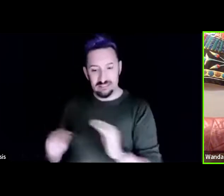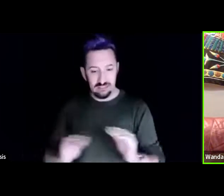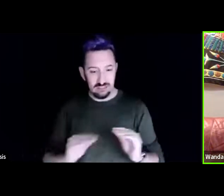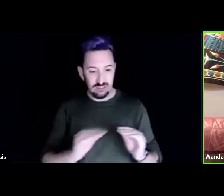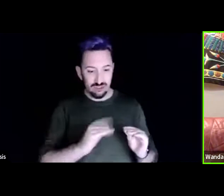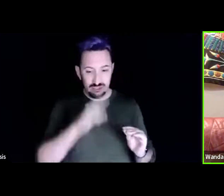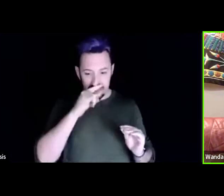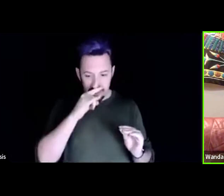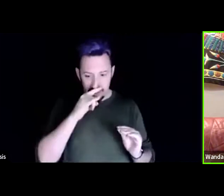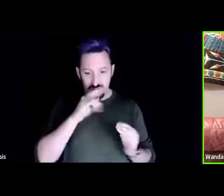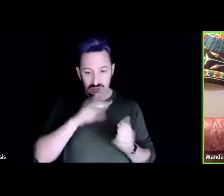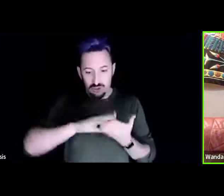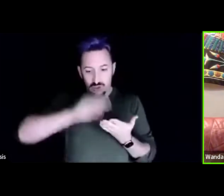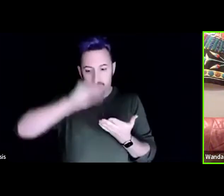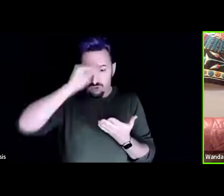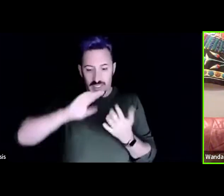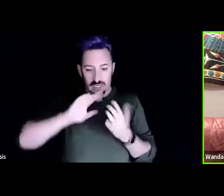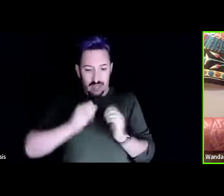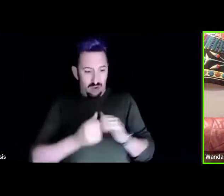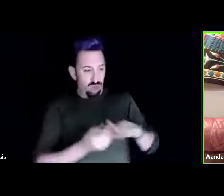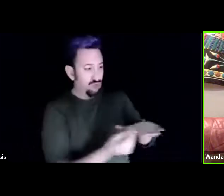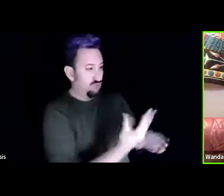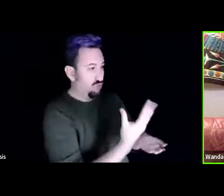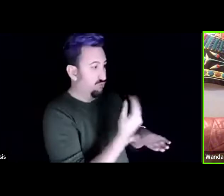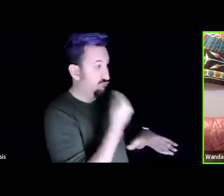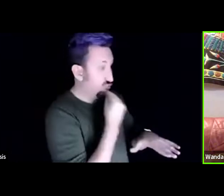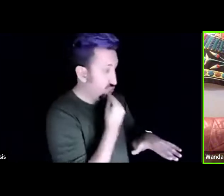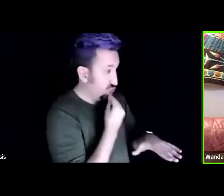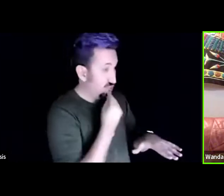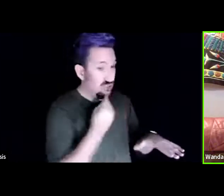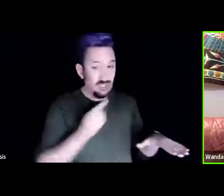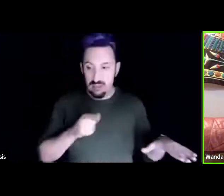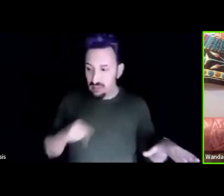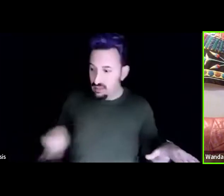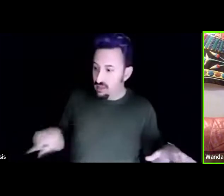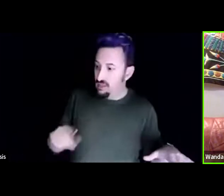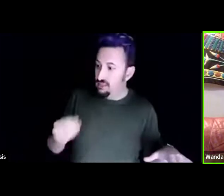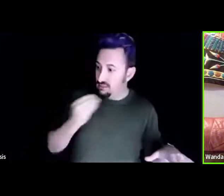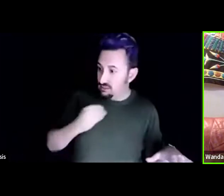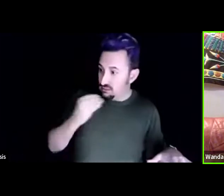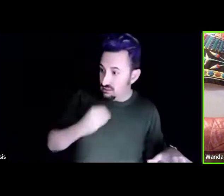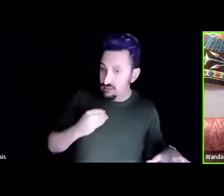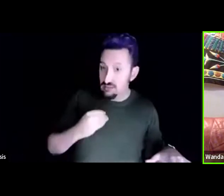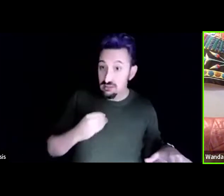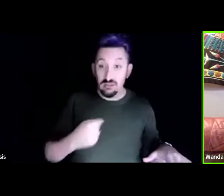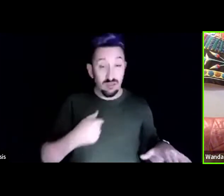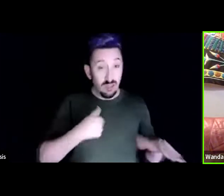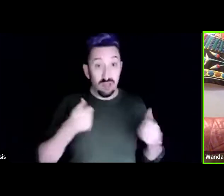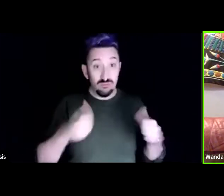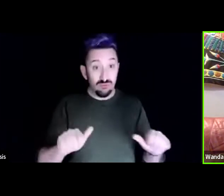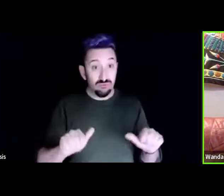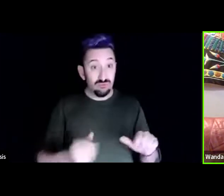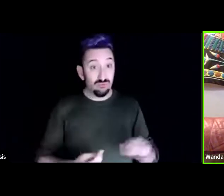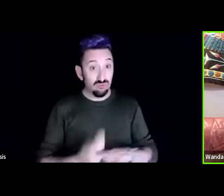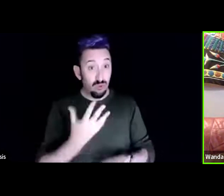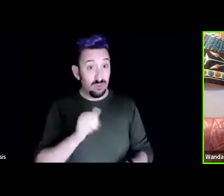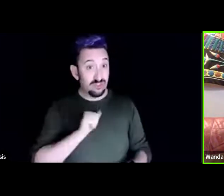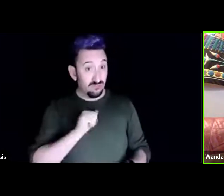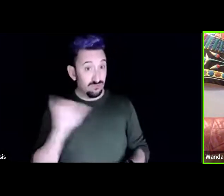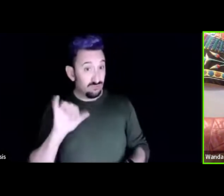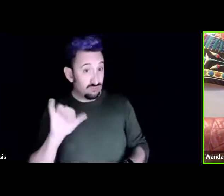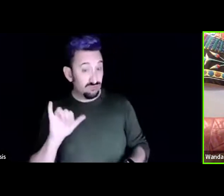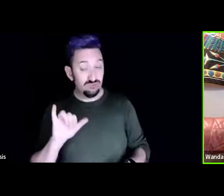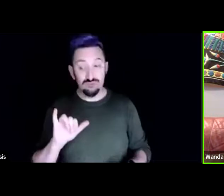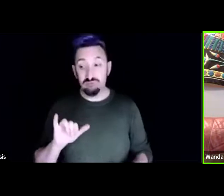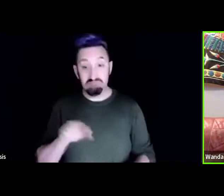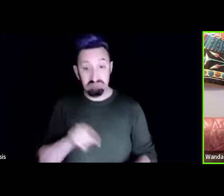a garden which I also I do not exempt myself from that so I'm trying to grow me so we were doing that piece and